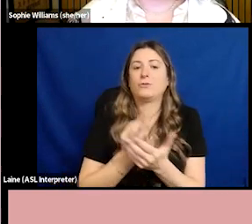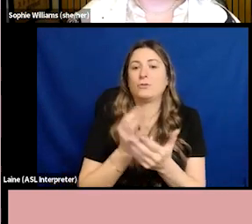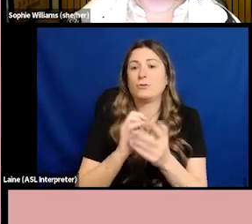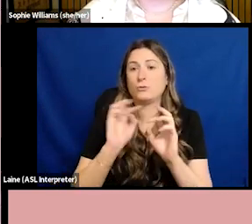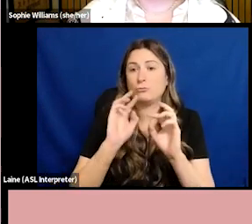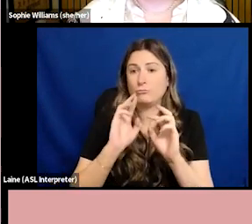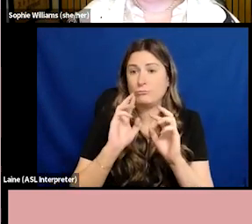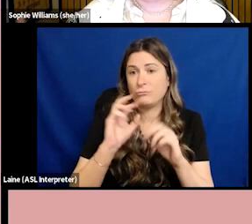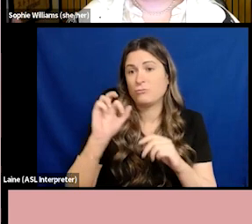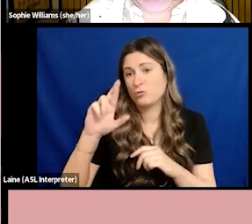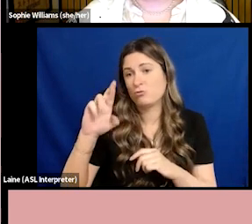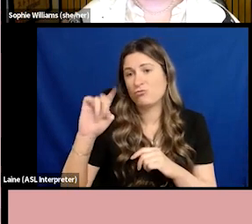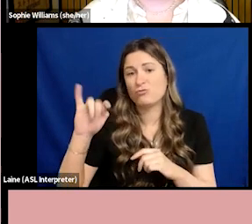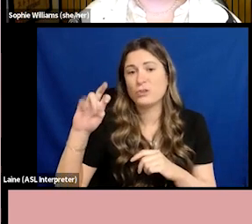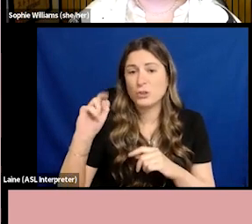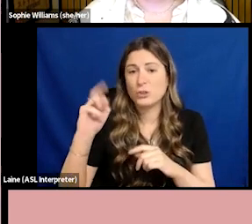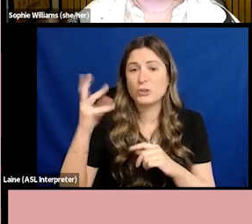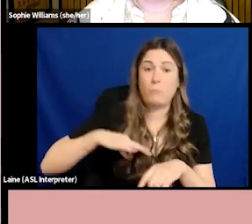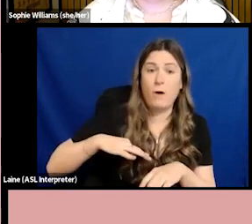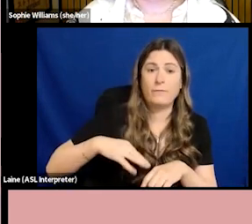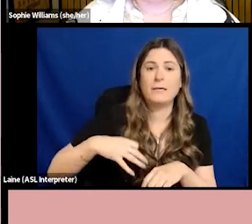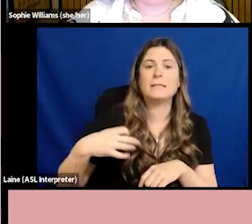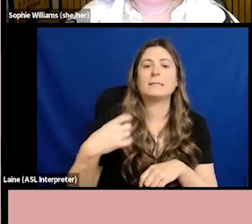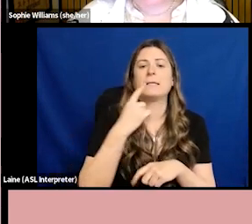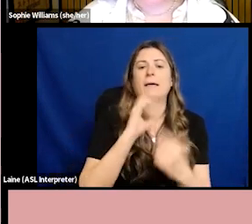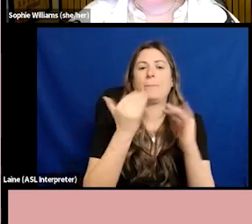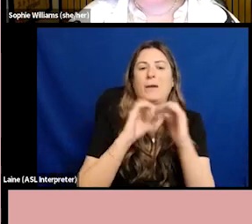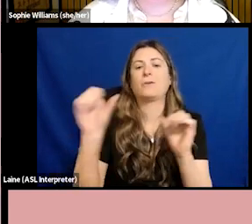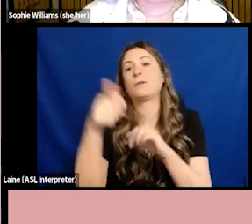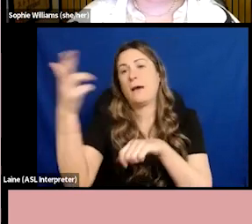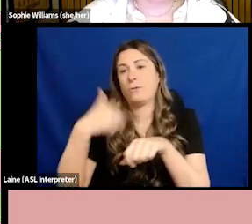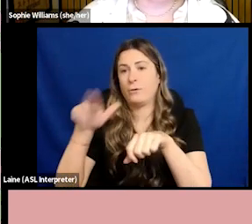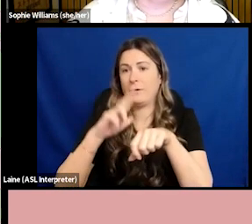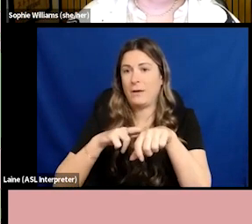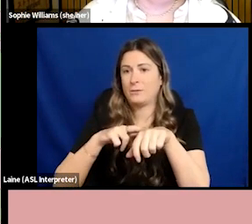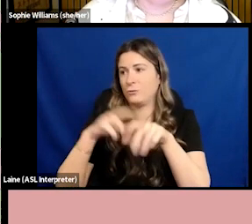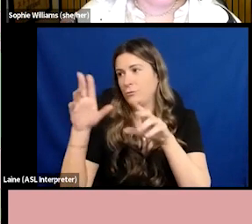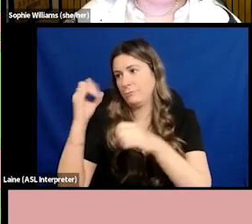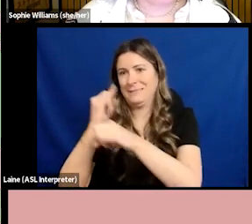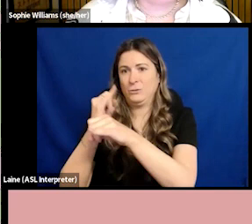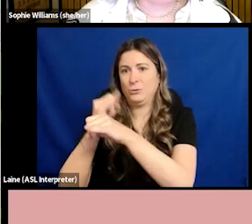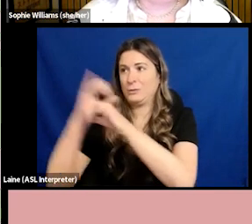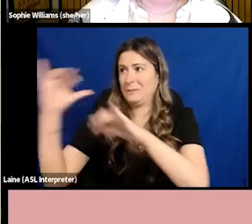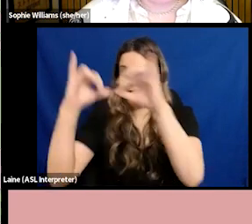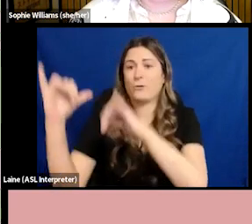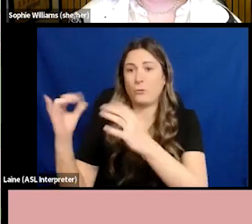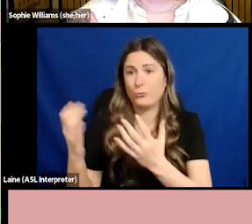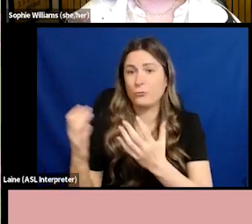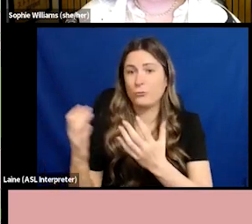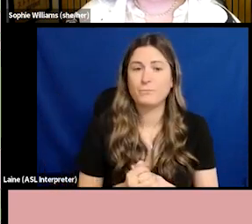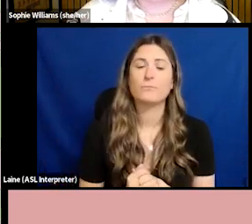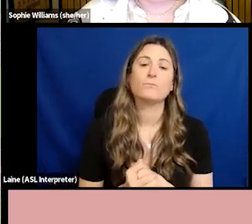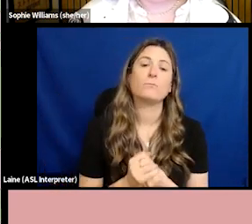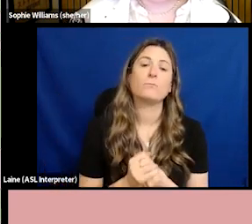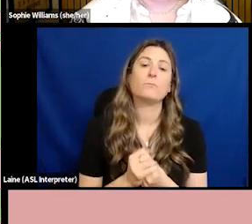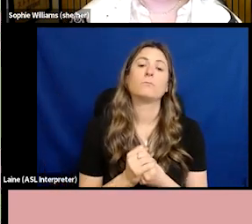who are just 15% more likely to outperform their industry medians. And diversity in the workplace is